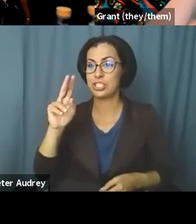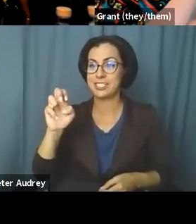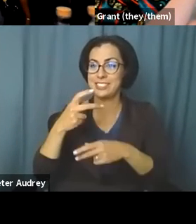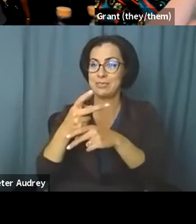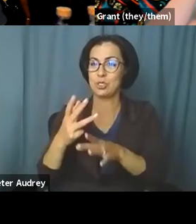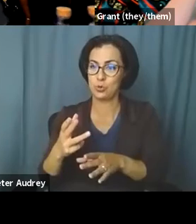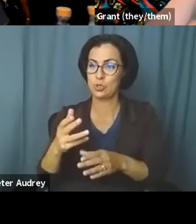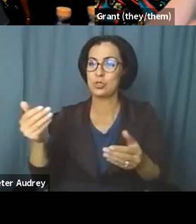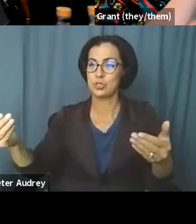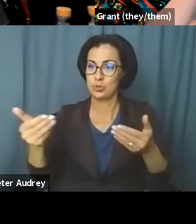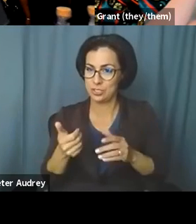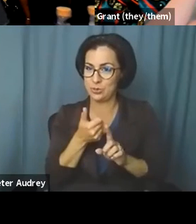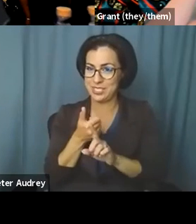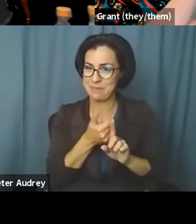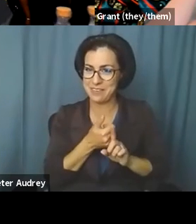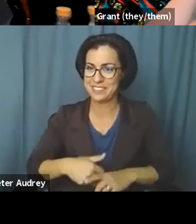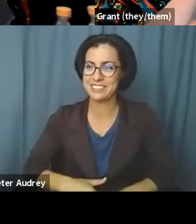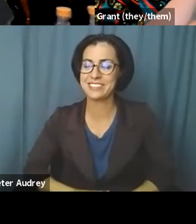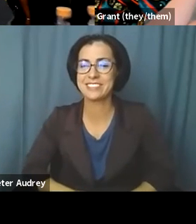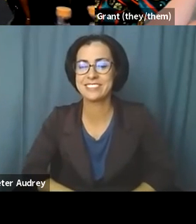hello, and introduce themselves to y'all.